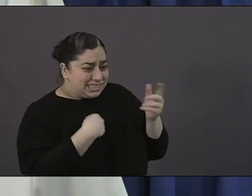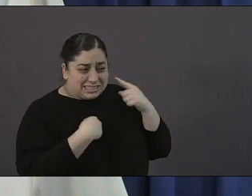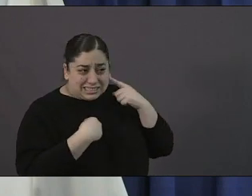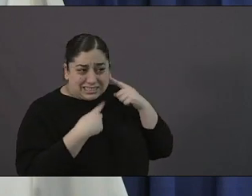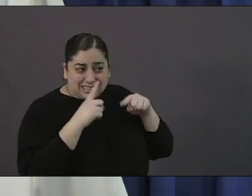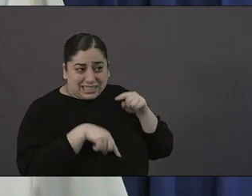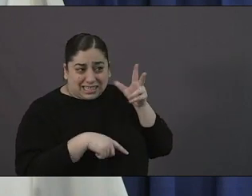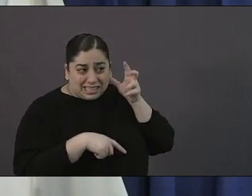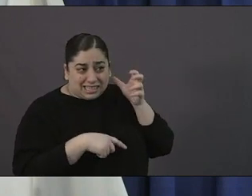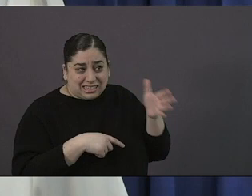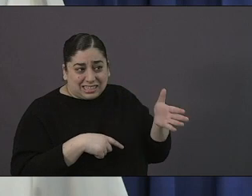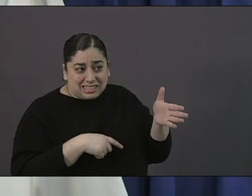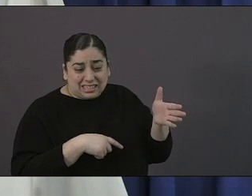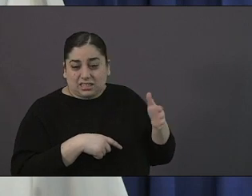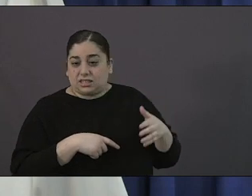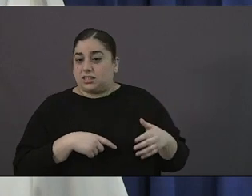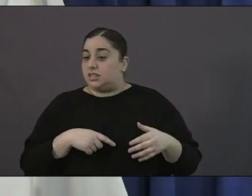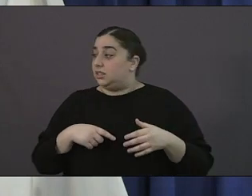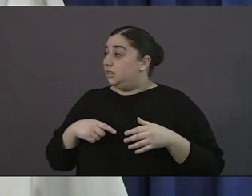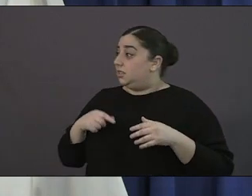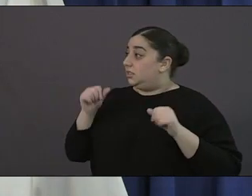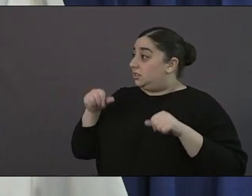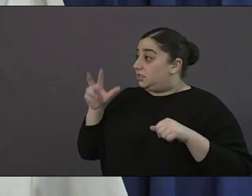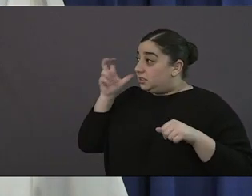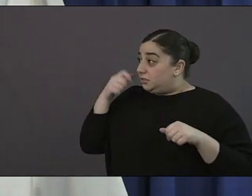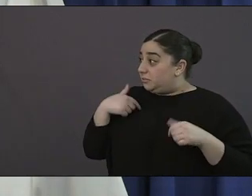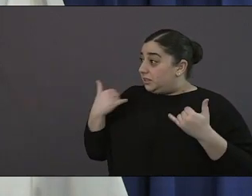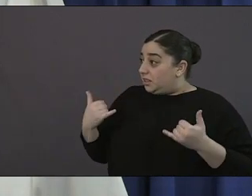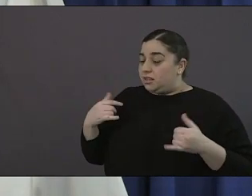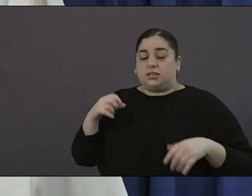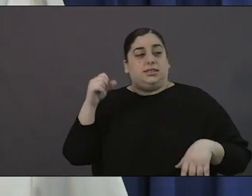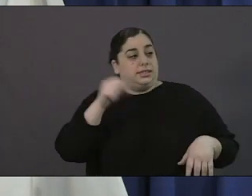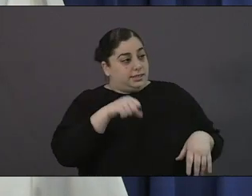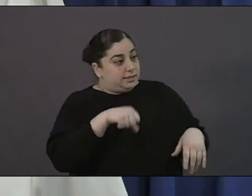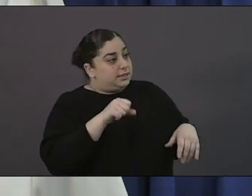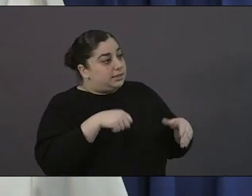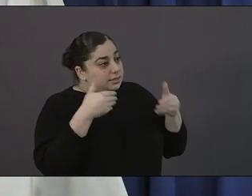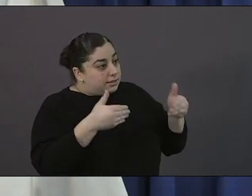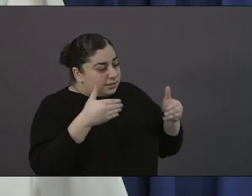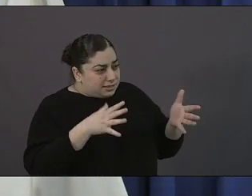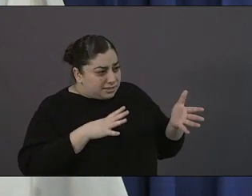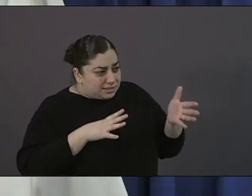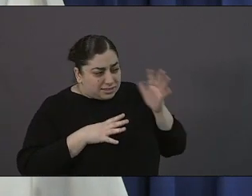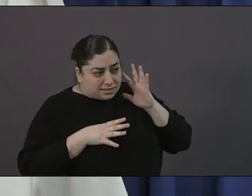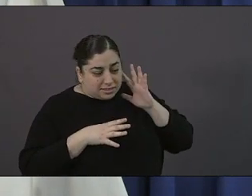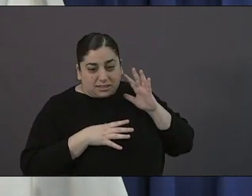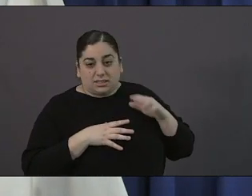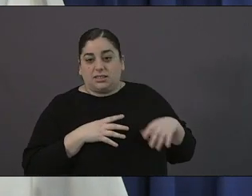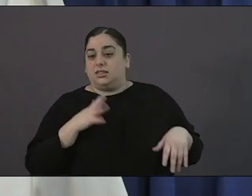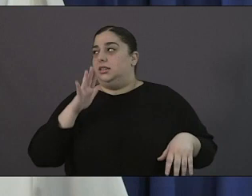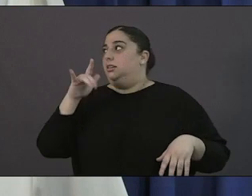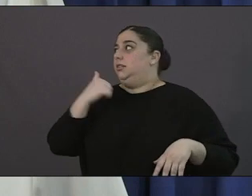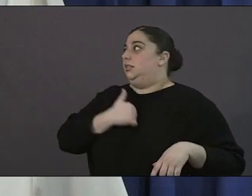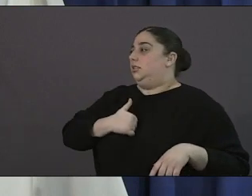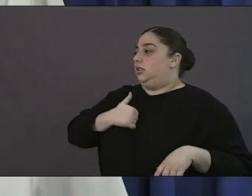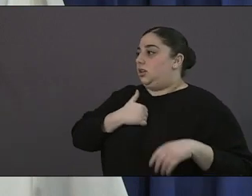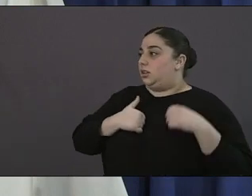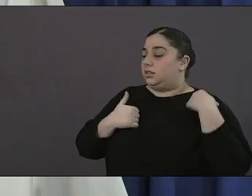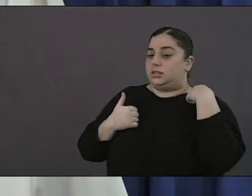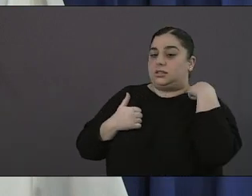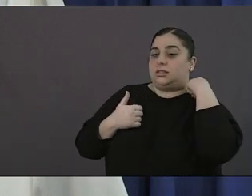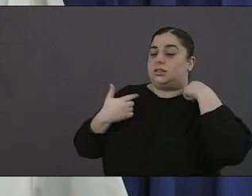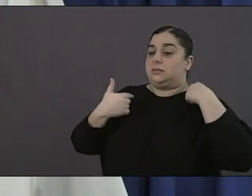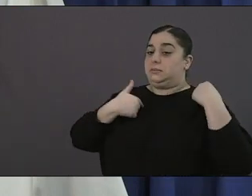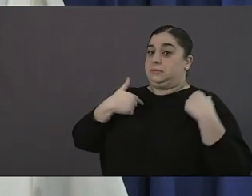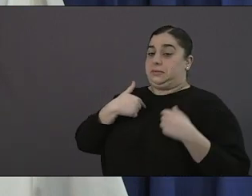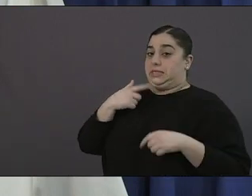okay can you just hear me okay now okay my apologies so um i did want